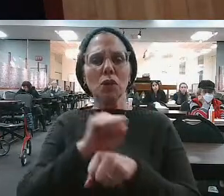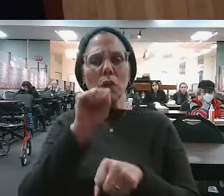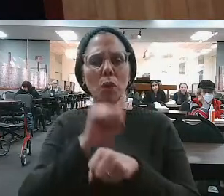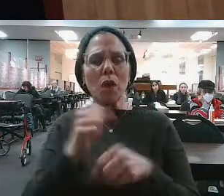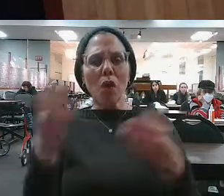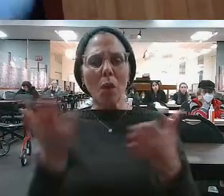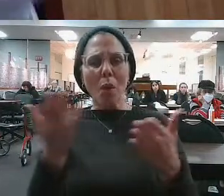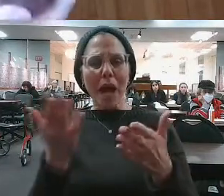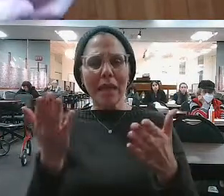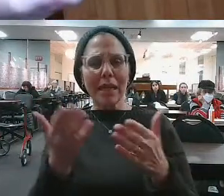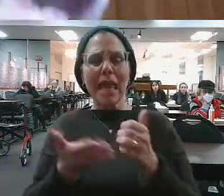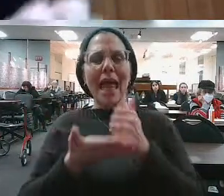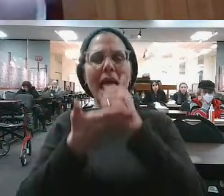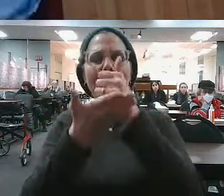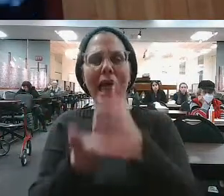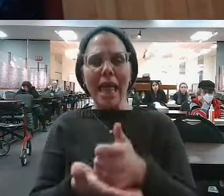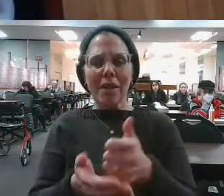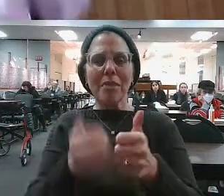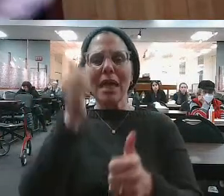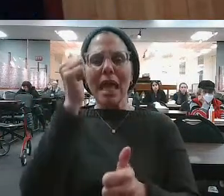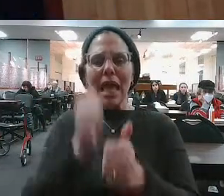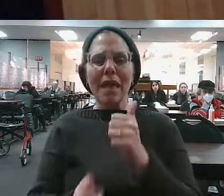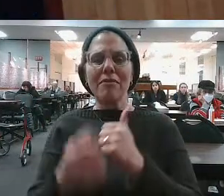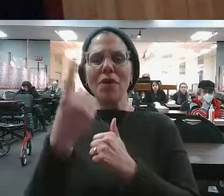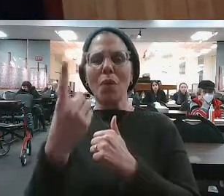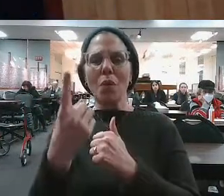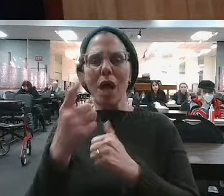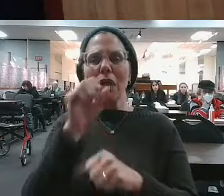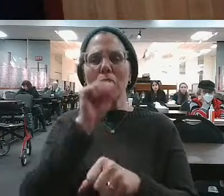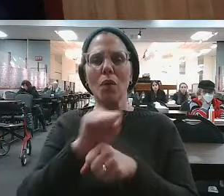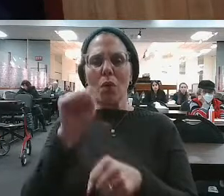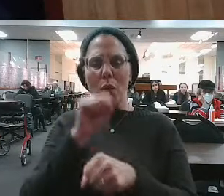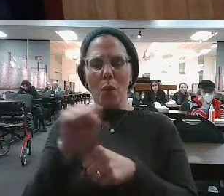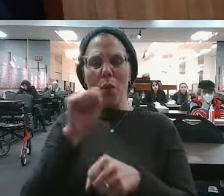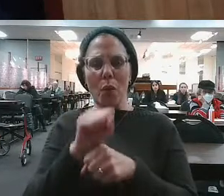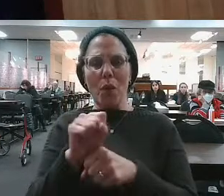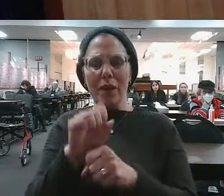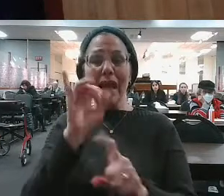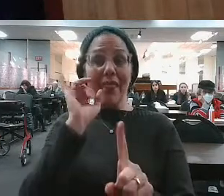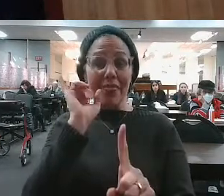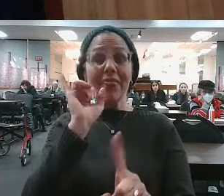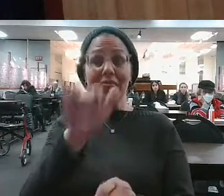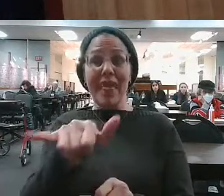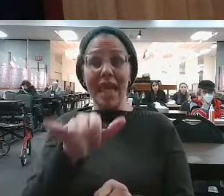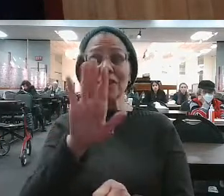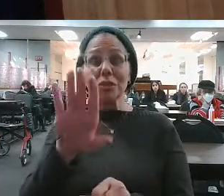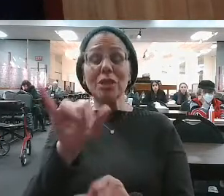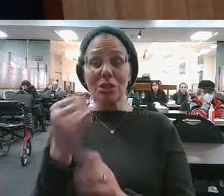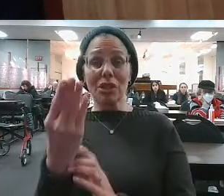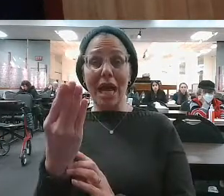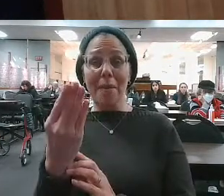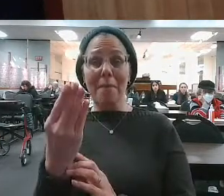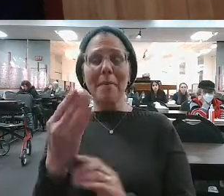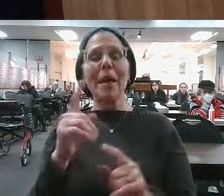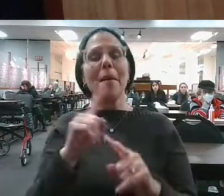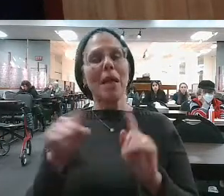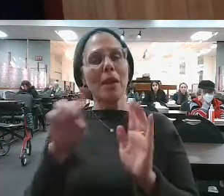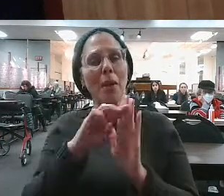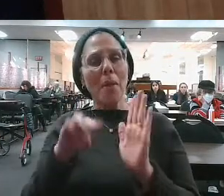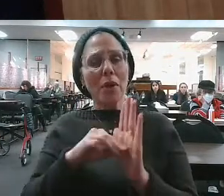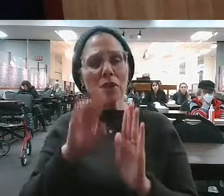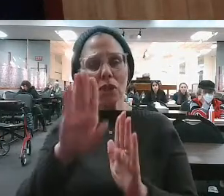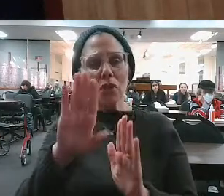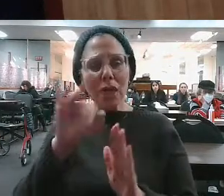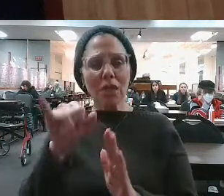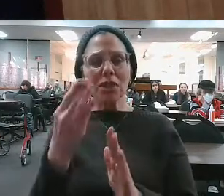was his avoda? Enabler. You are the enabler of everyone else's growth. The Chassan Tzopah says it's little bit different. It's true, but in a different way. Moshe,